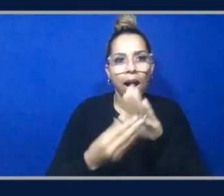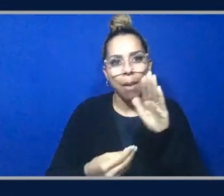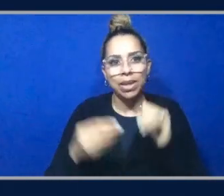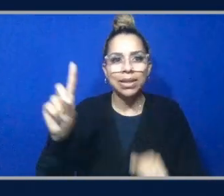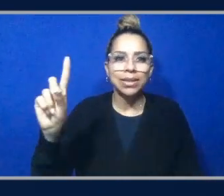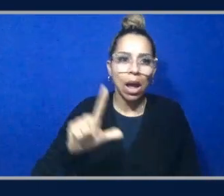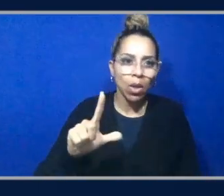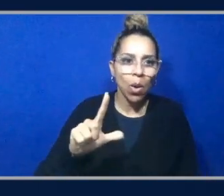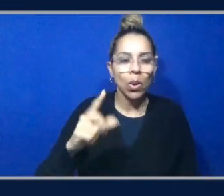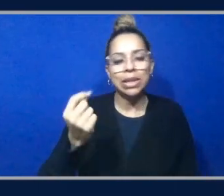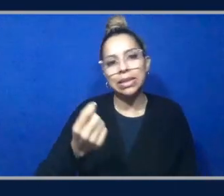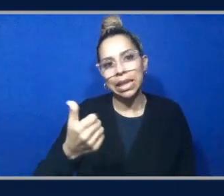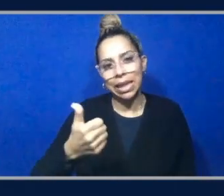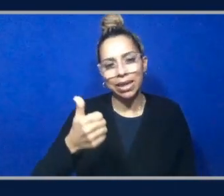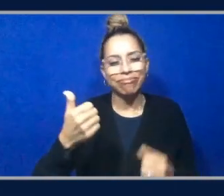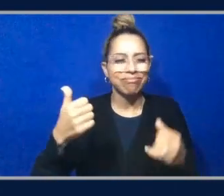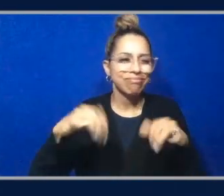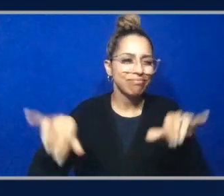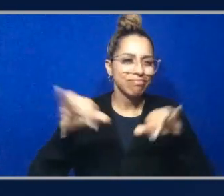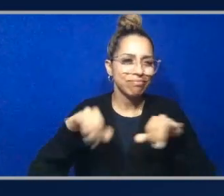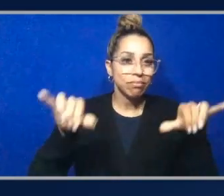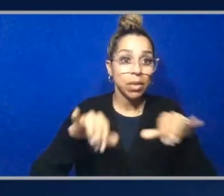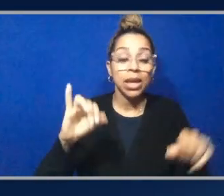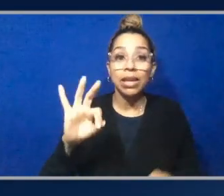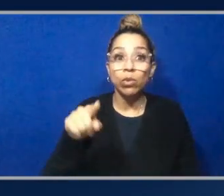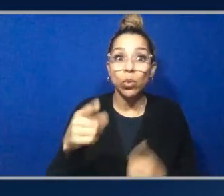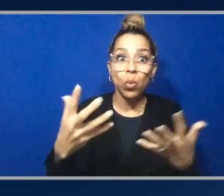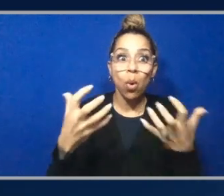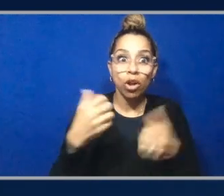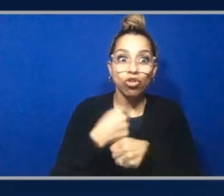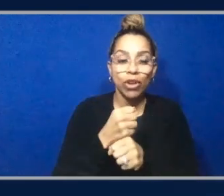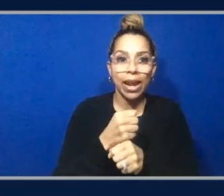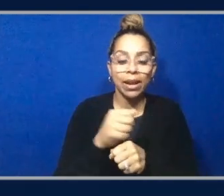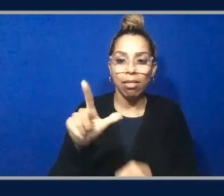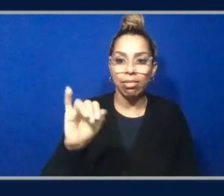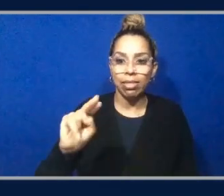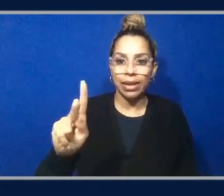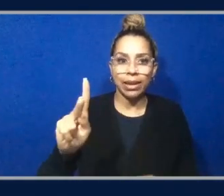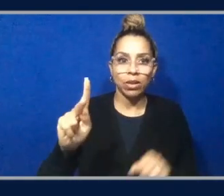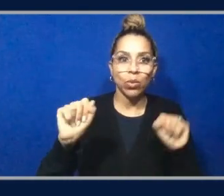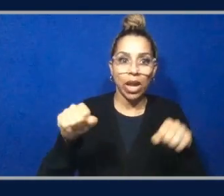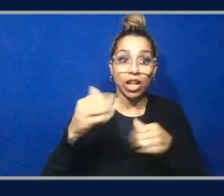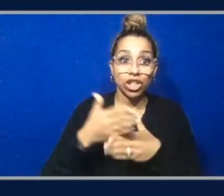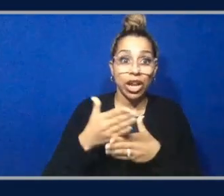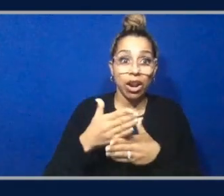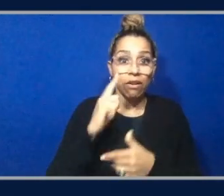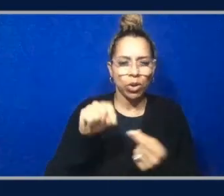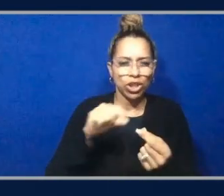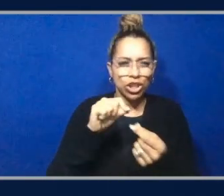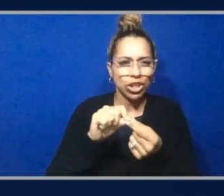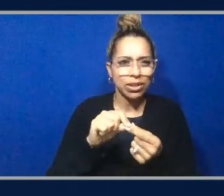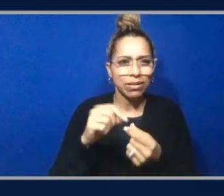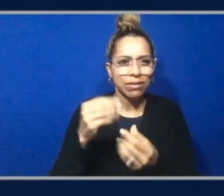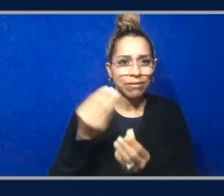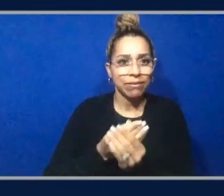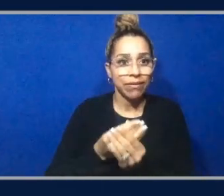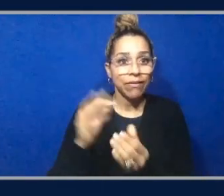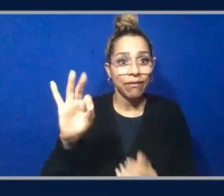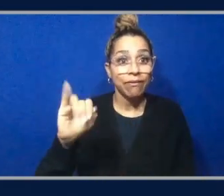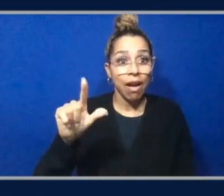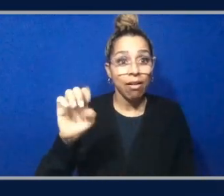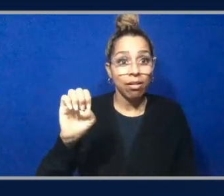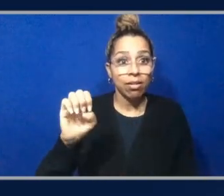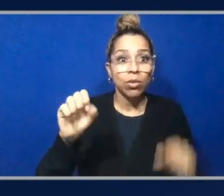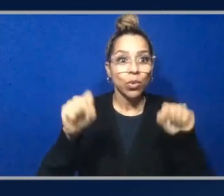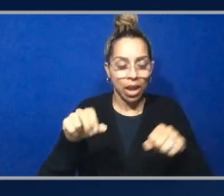um say you want to like share like create shareable links or something like that for certain files you can build that functionality yourself